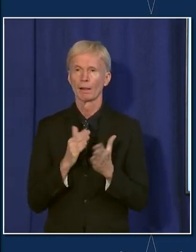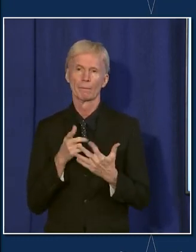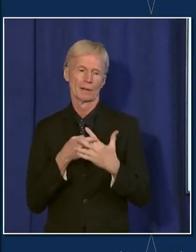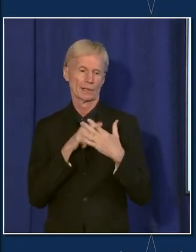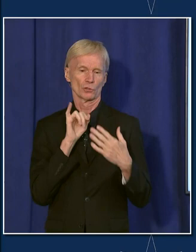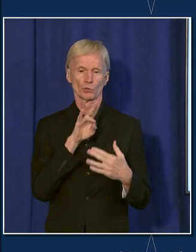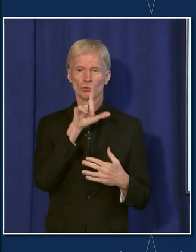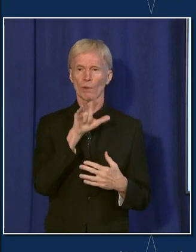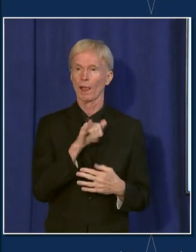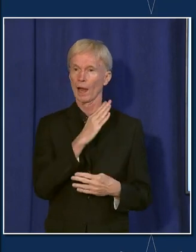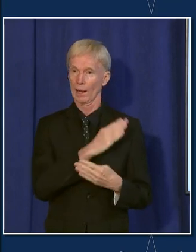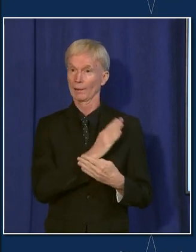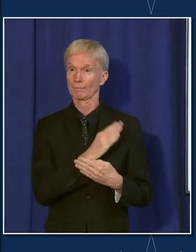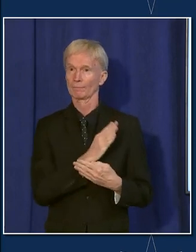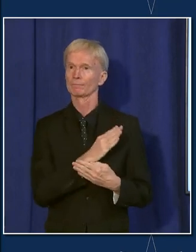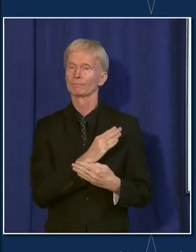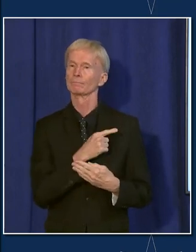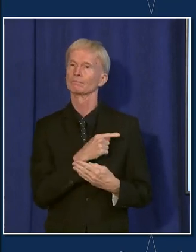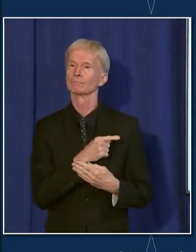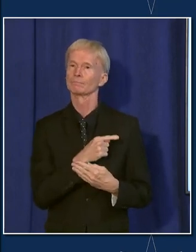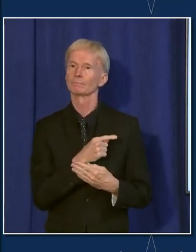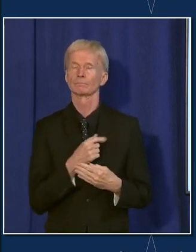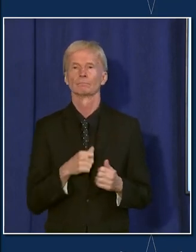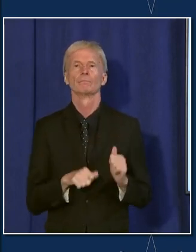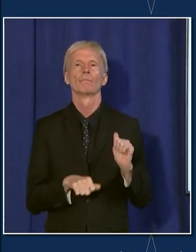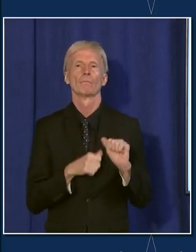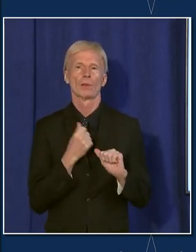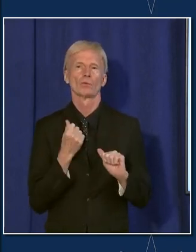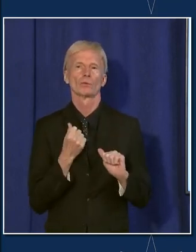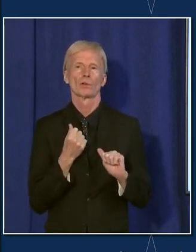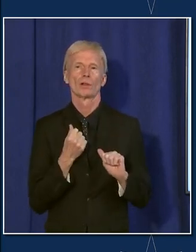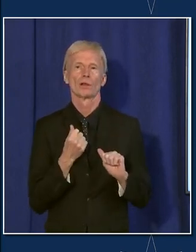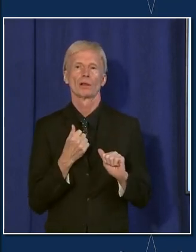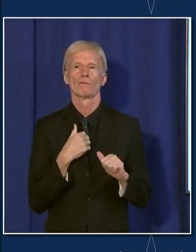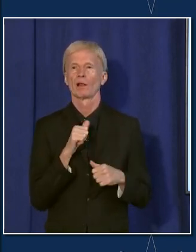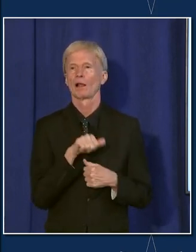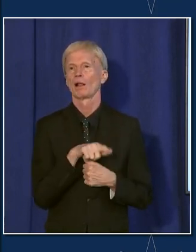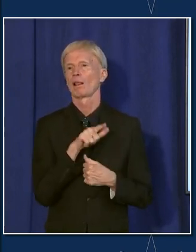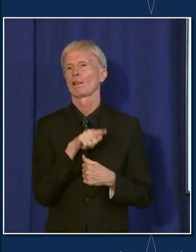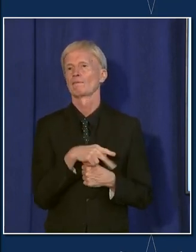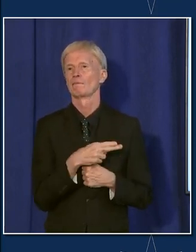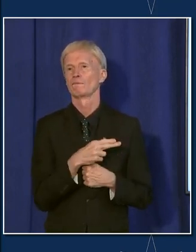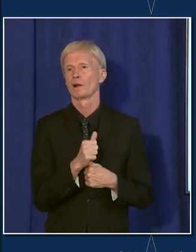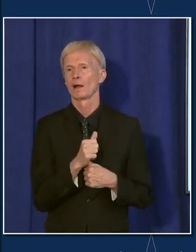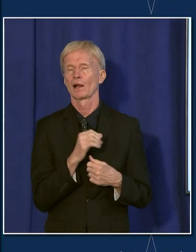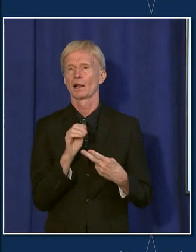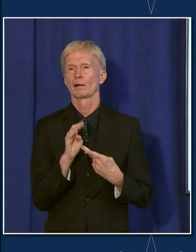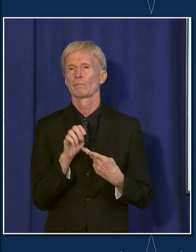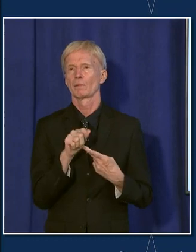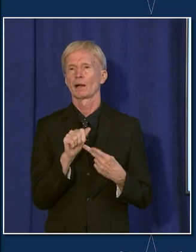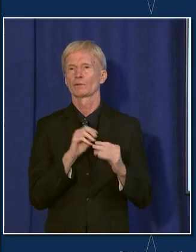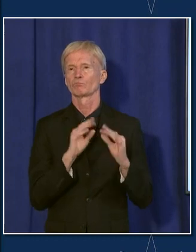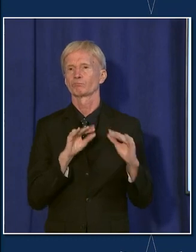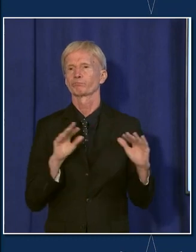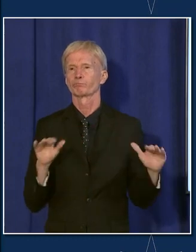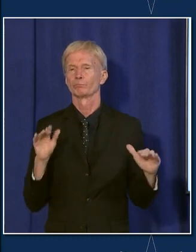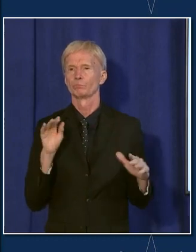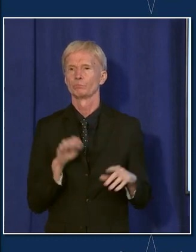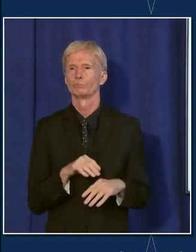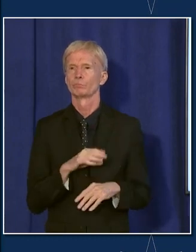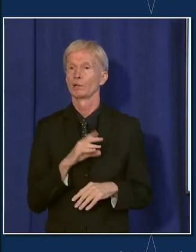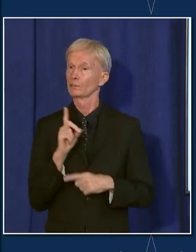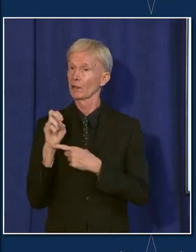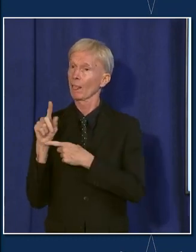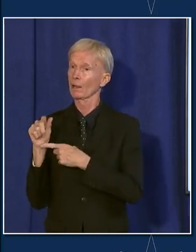you have mostly alpha and beta circulated in Chicago, and